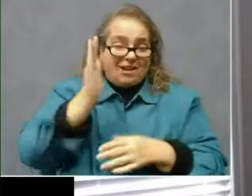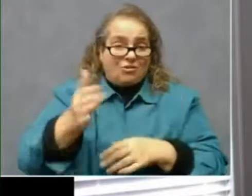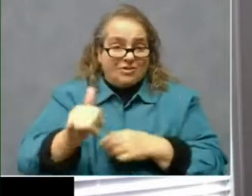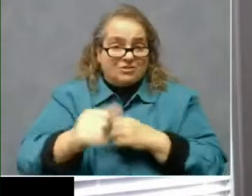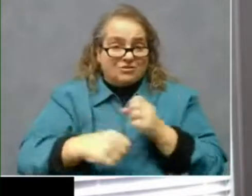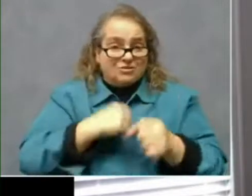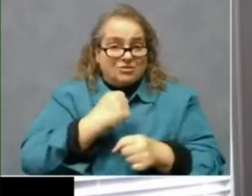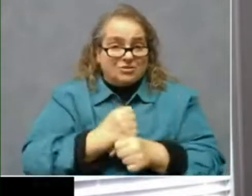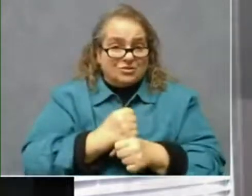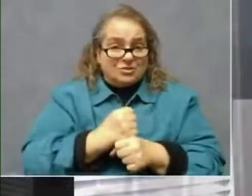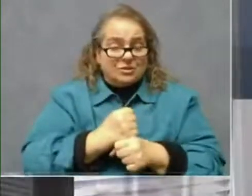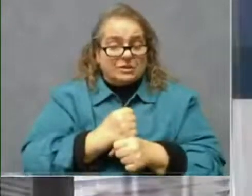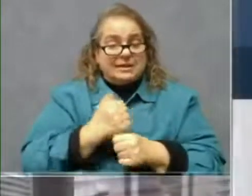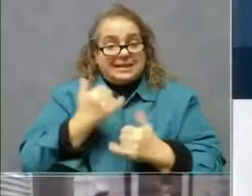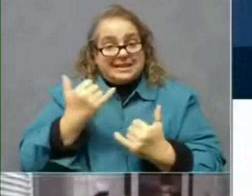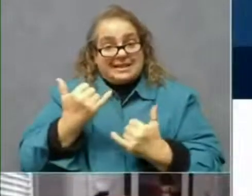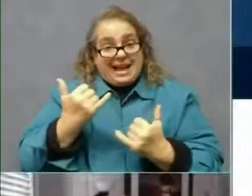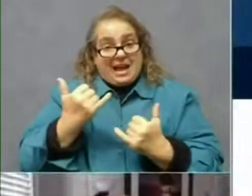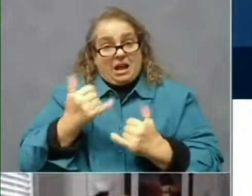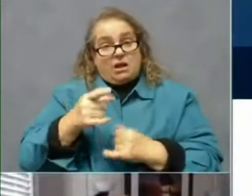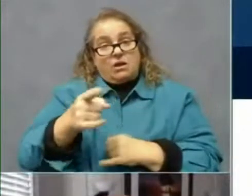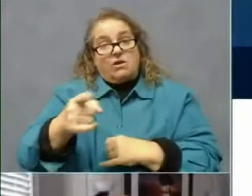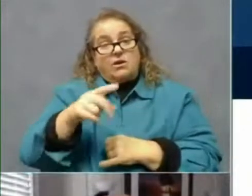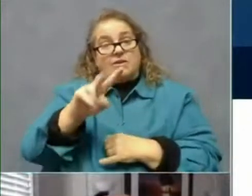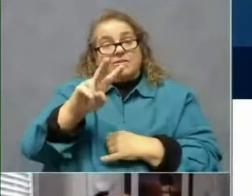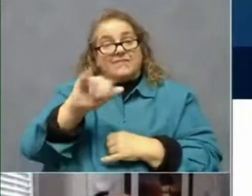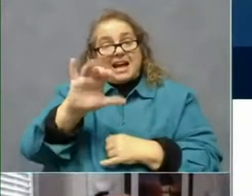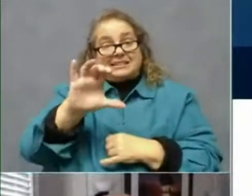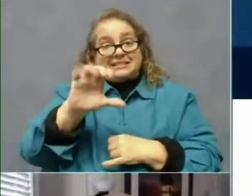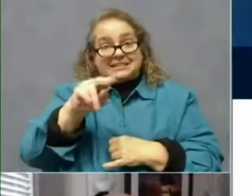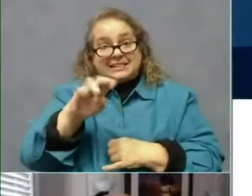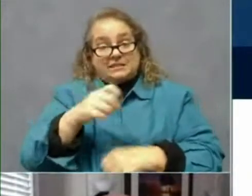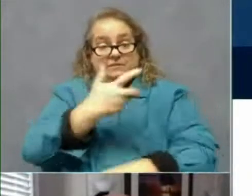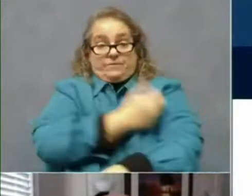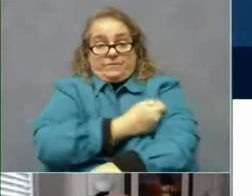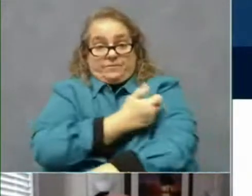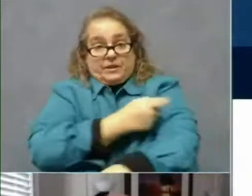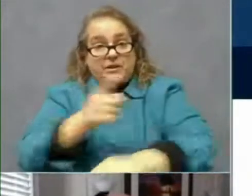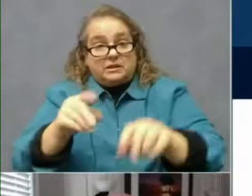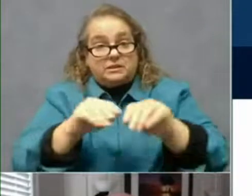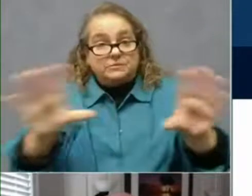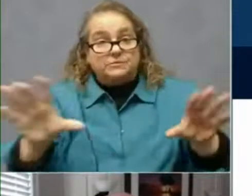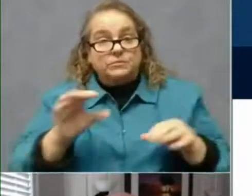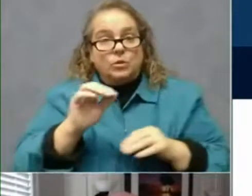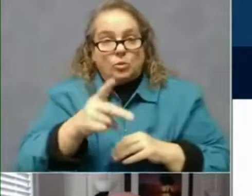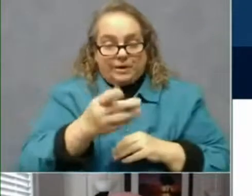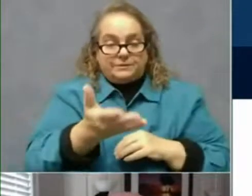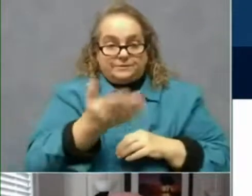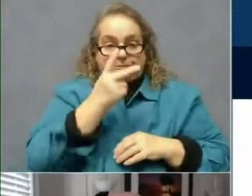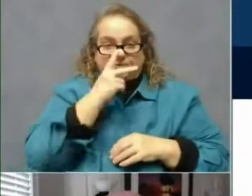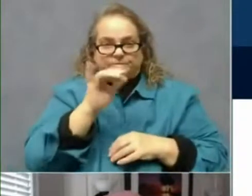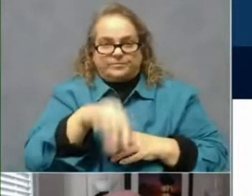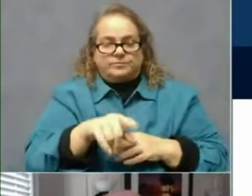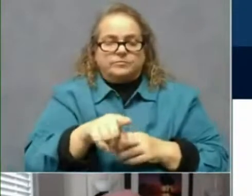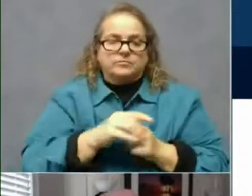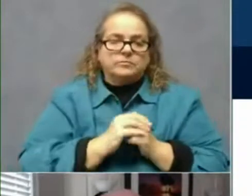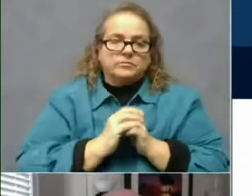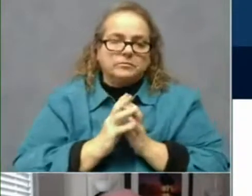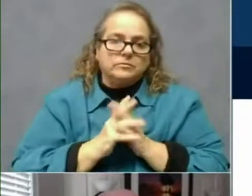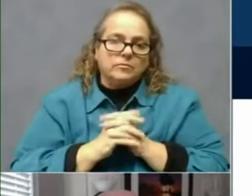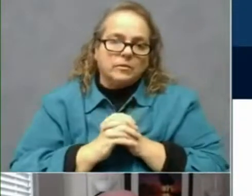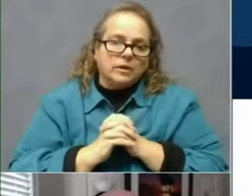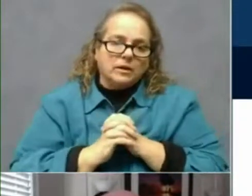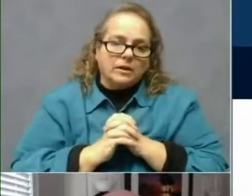attention to the vaccine rollout. And Jim or James, thank you very much. This is the